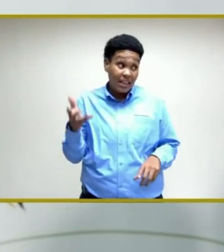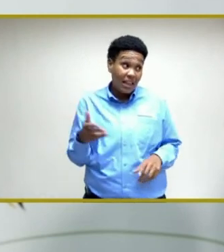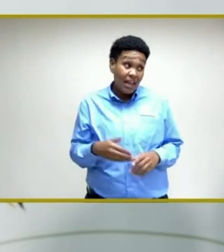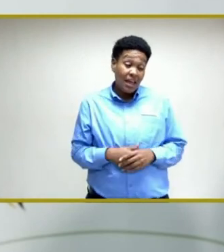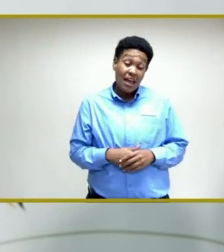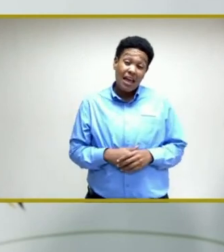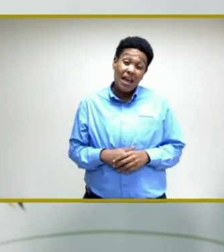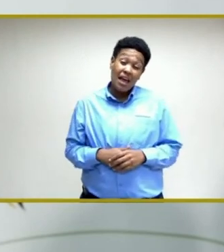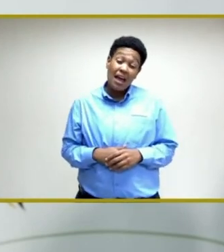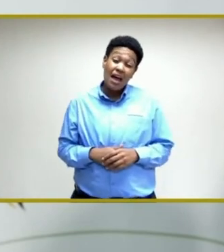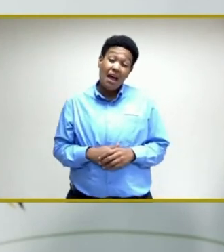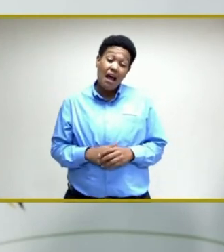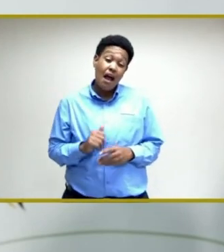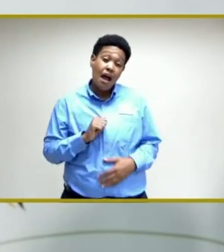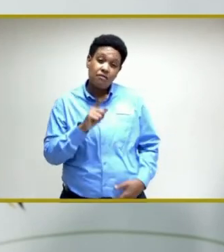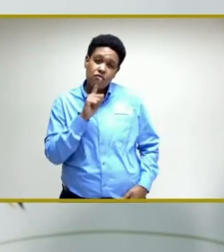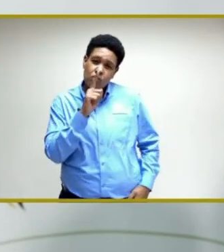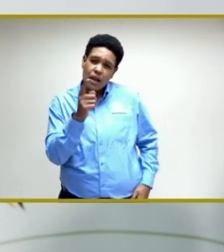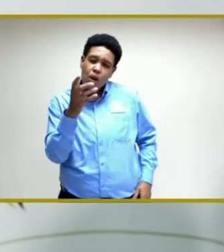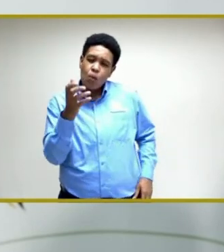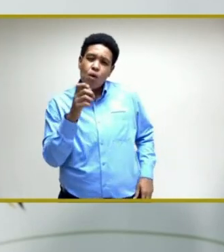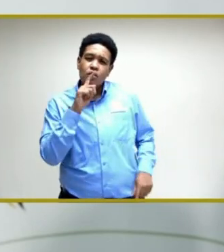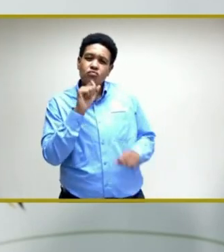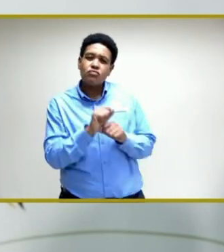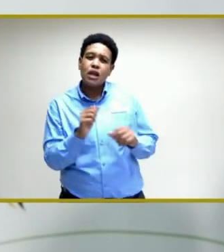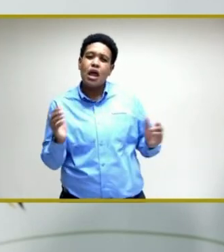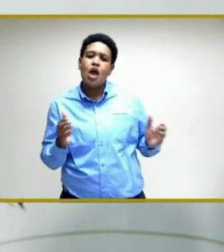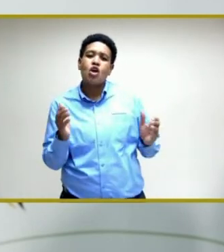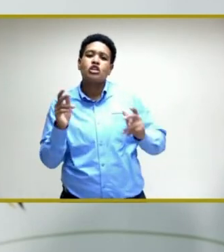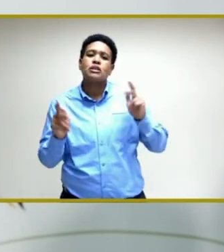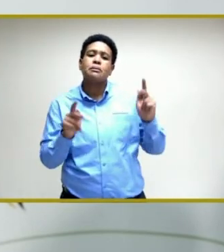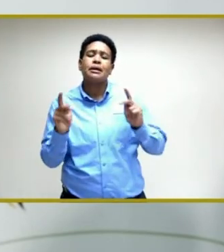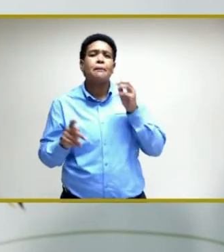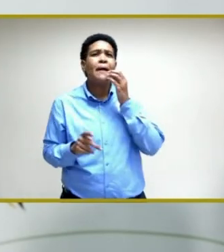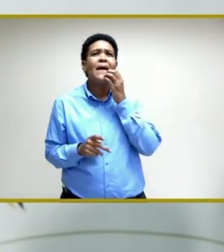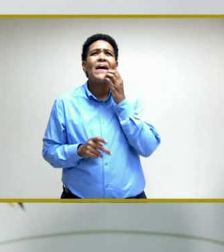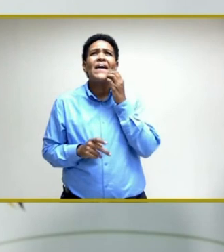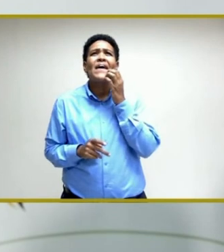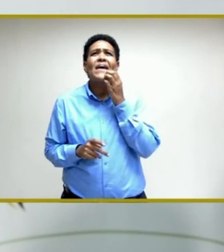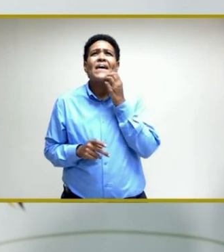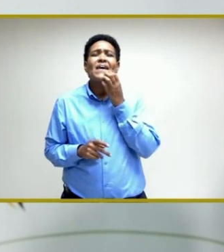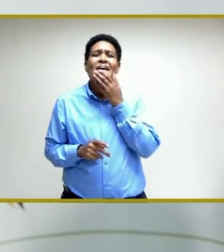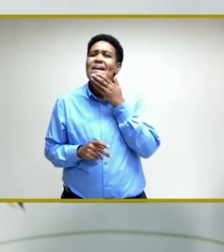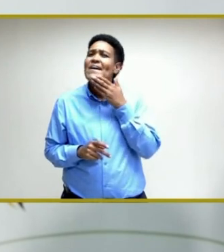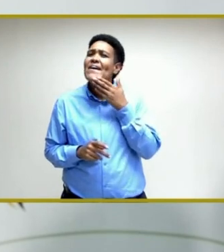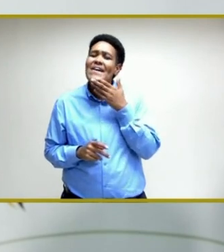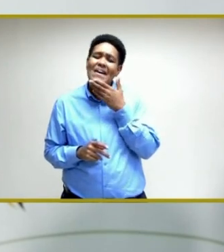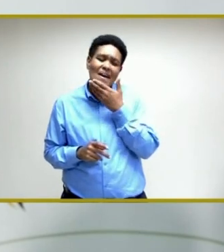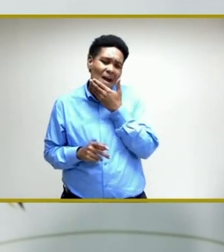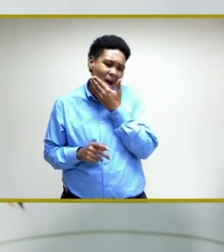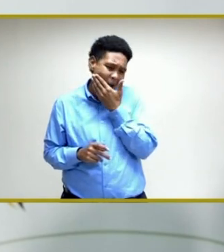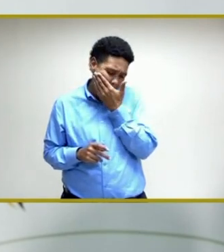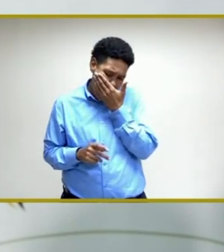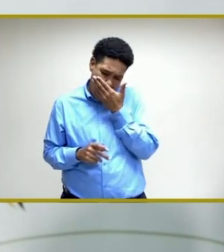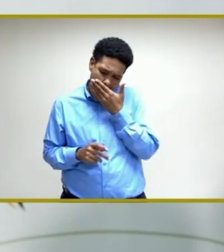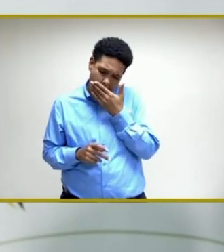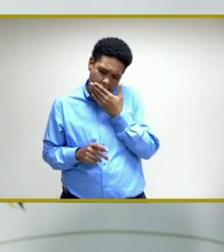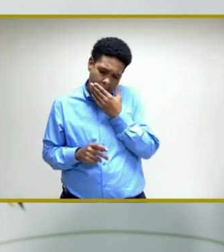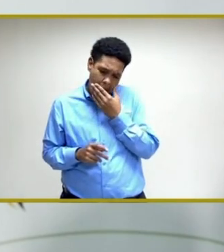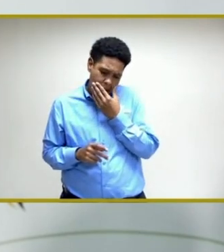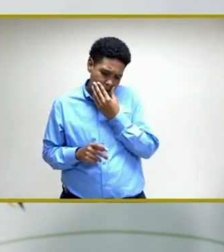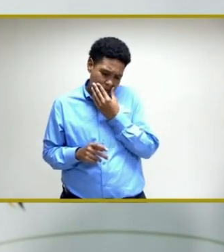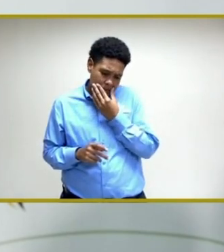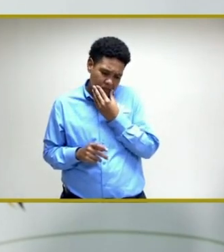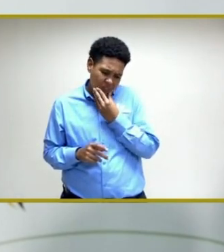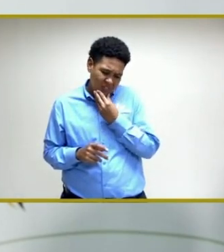I really do want to encourage persons that, you know, just a reminder that